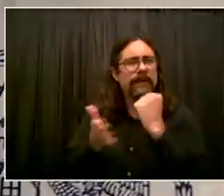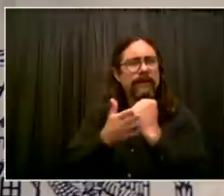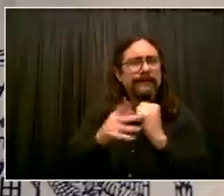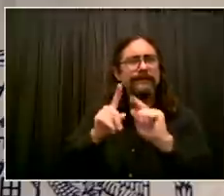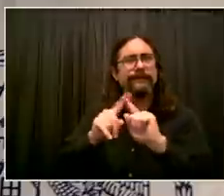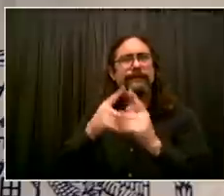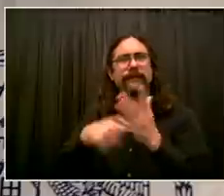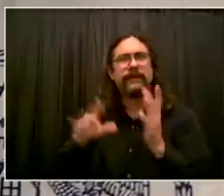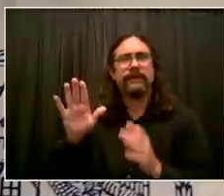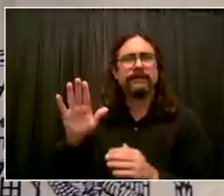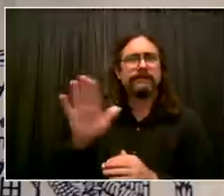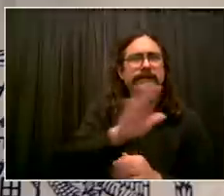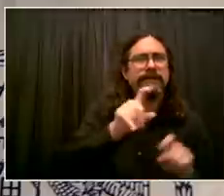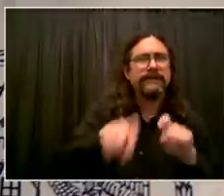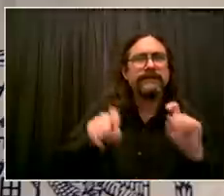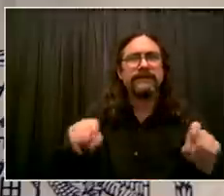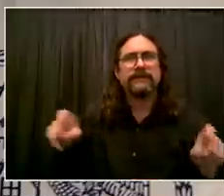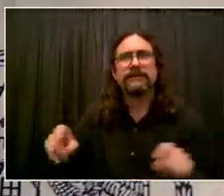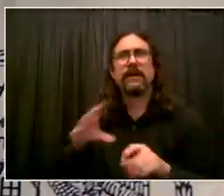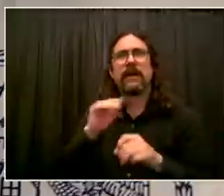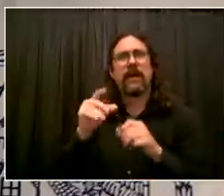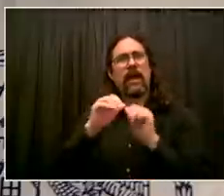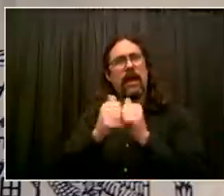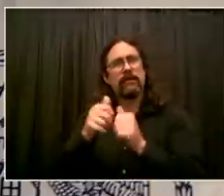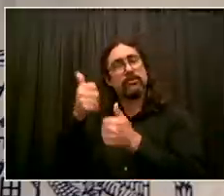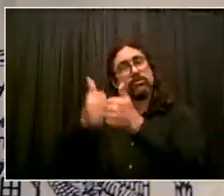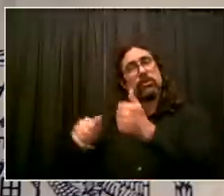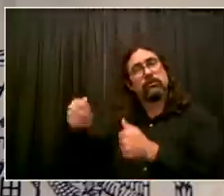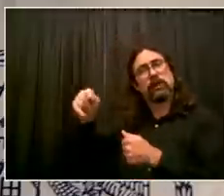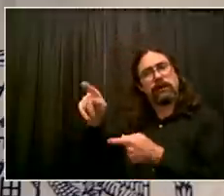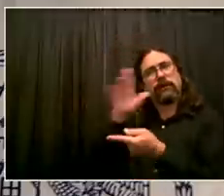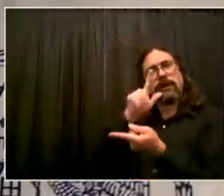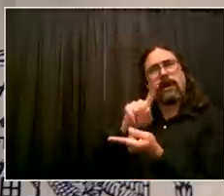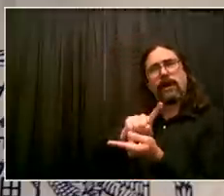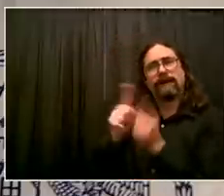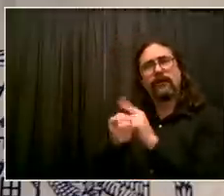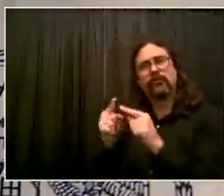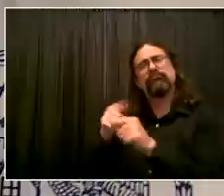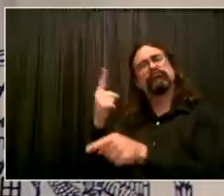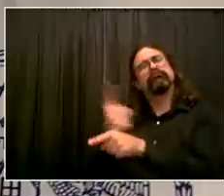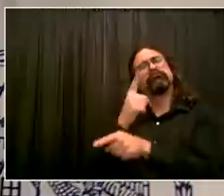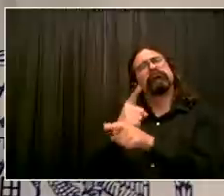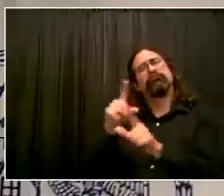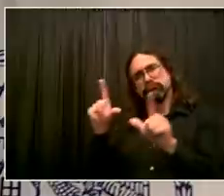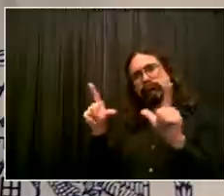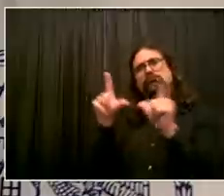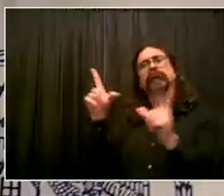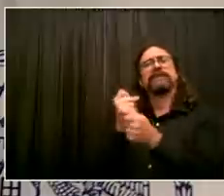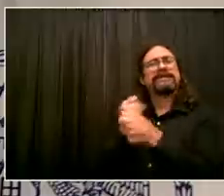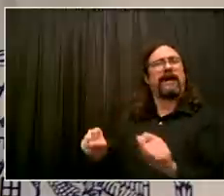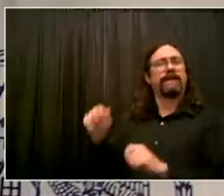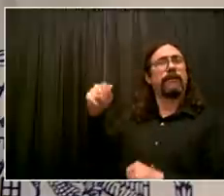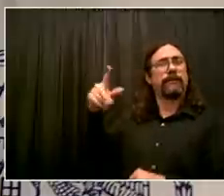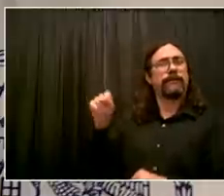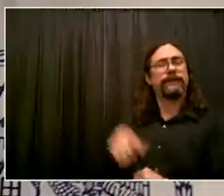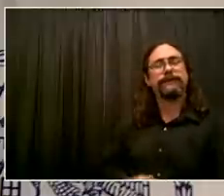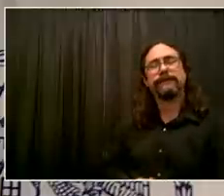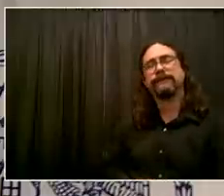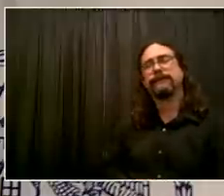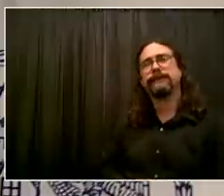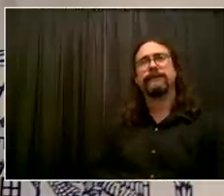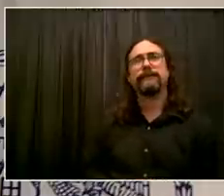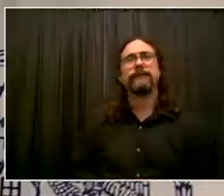it begins by focusing on wherever we can make an impact and then working for those bigger investments from the state and federal level to help us do it.